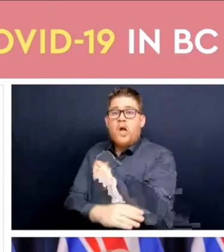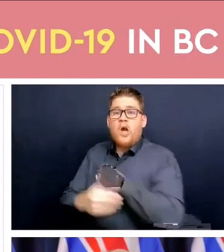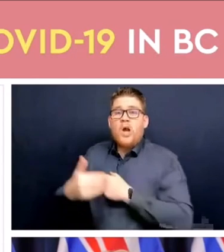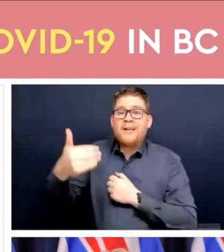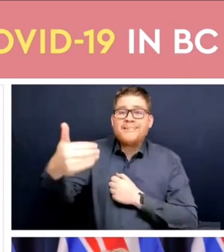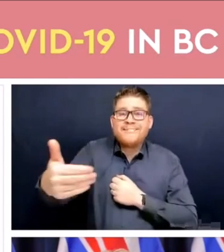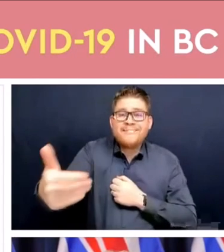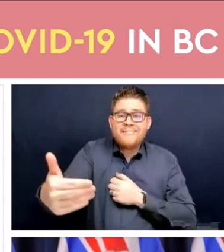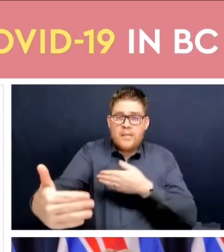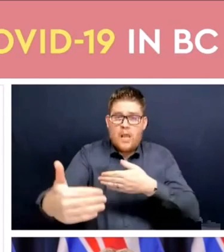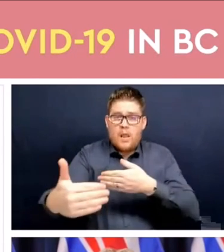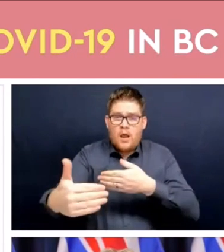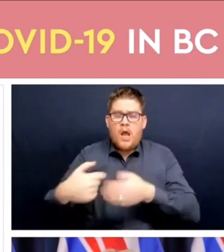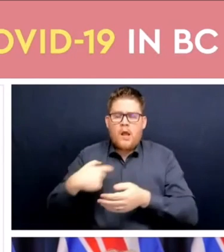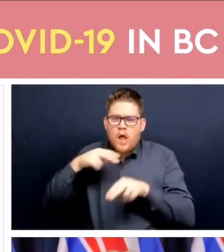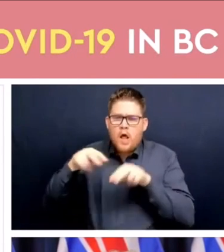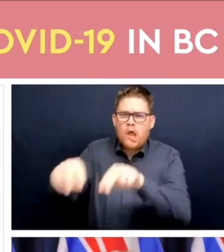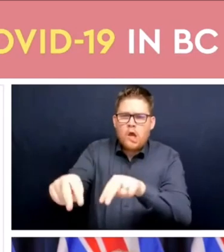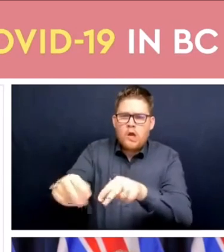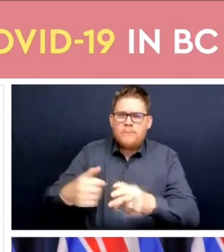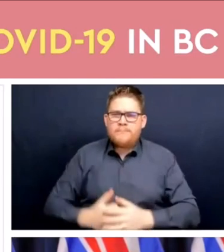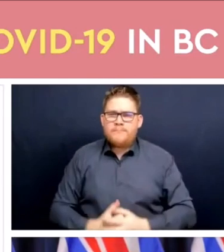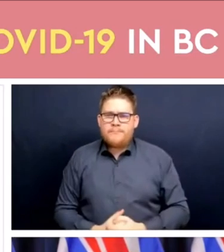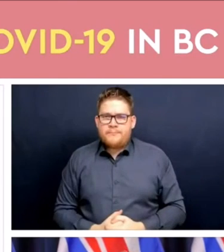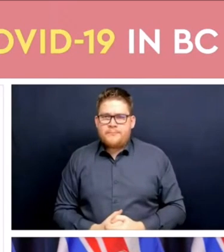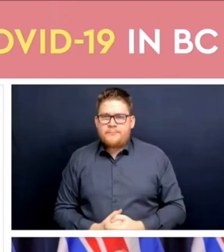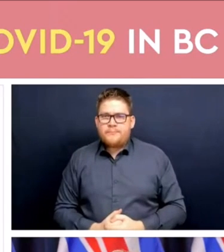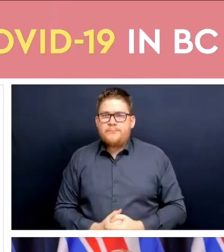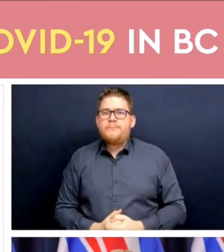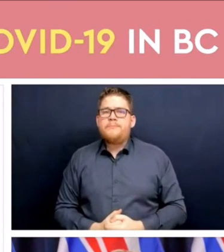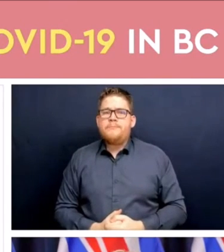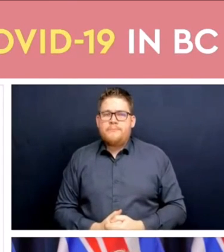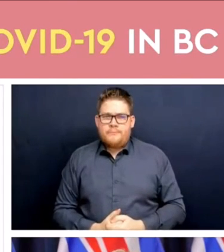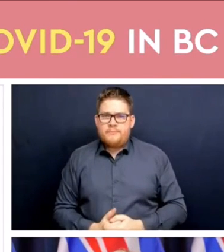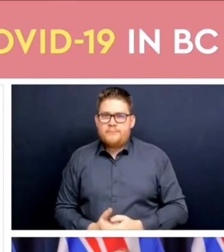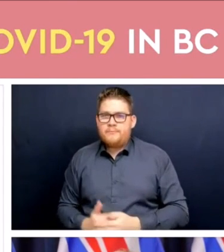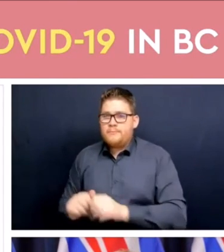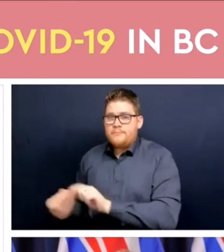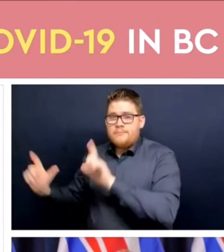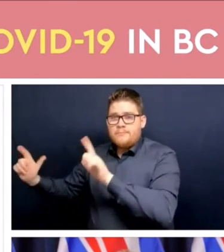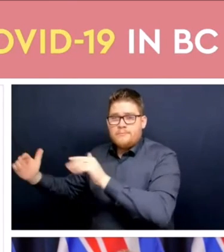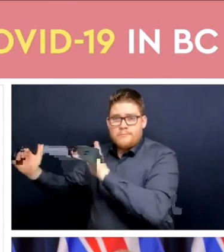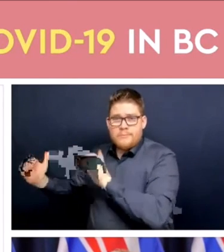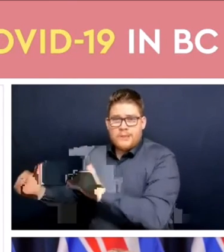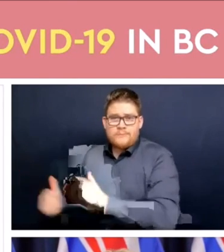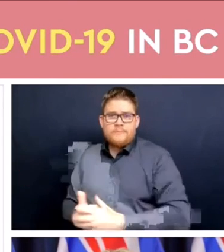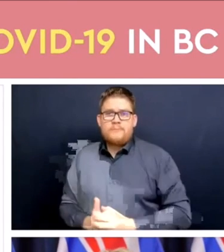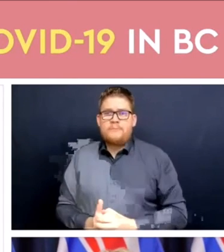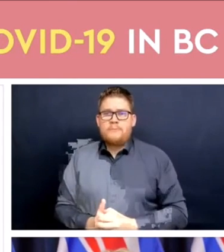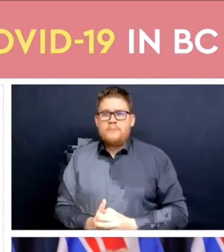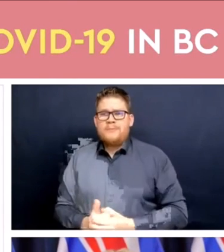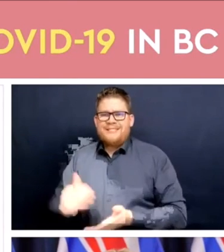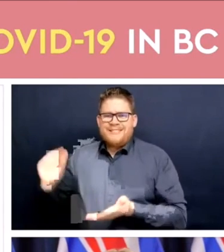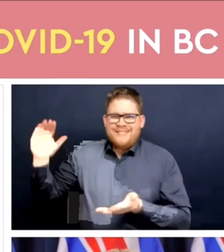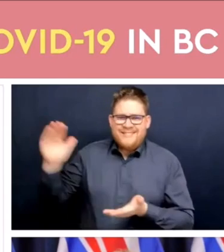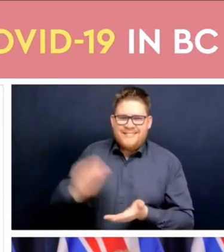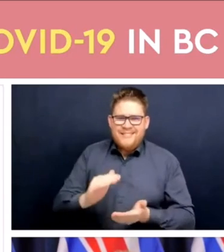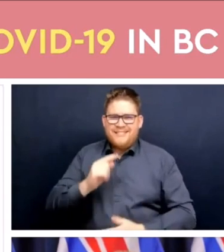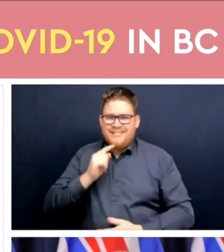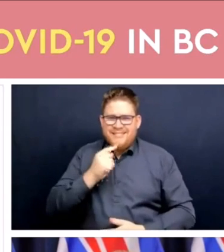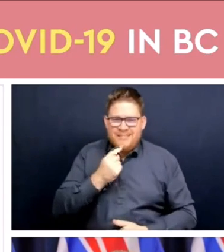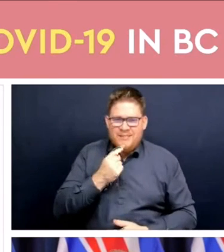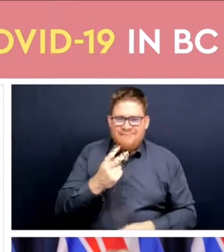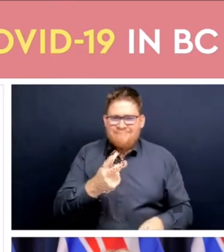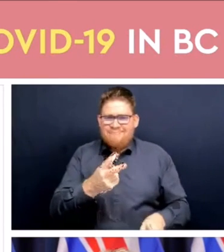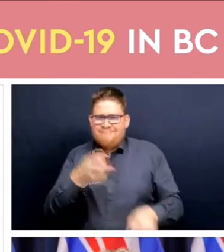and that is to minimize the number of serious illness and people dying of COVID-19 and to protect our health care